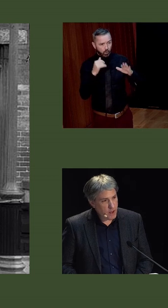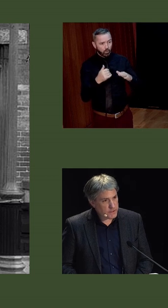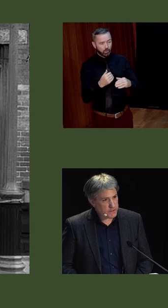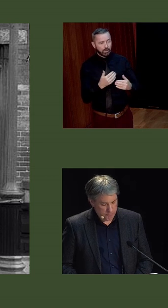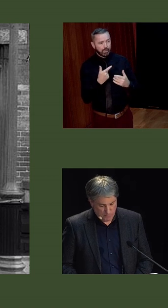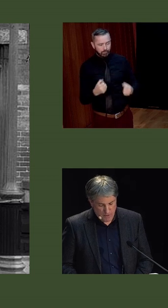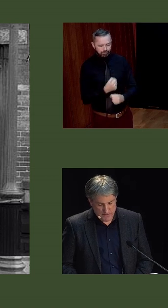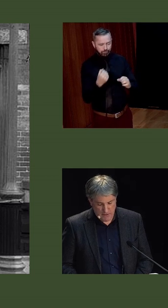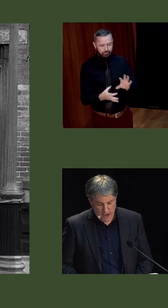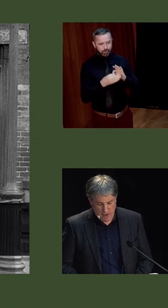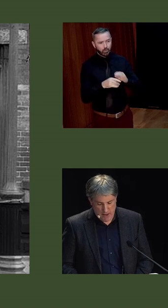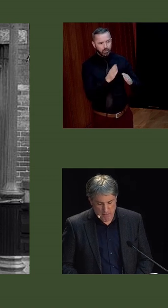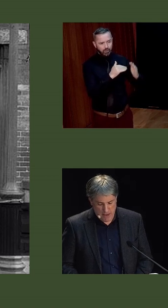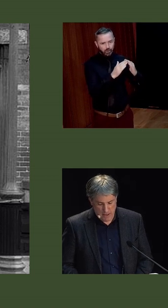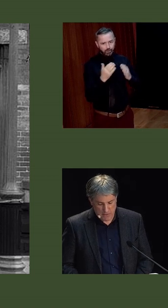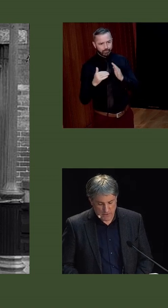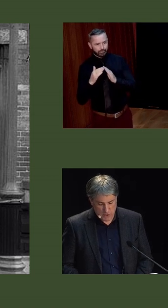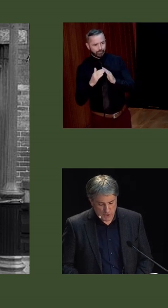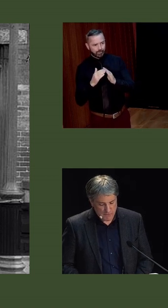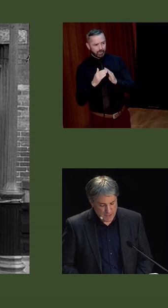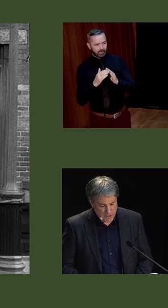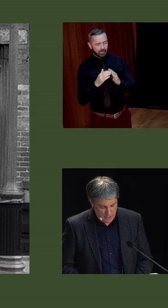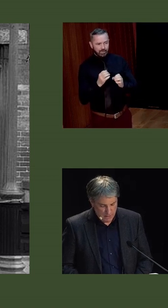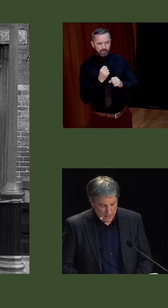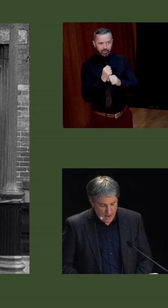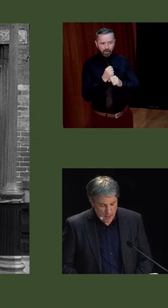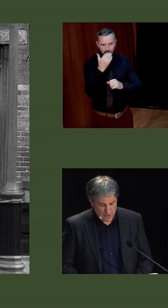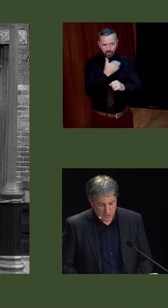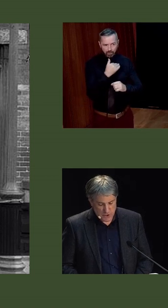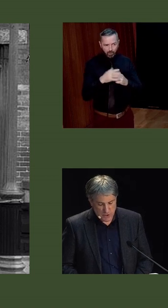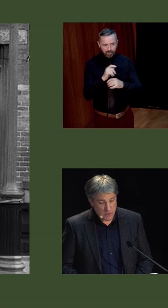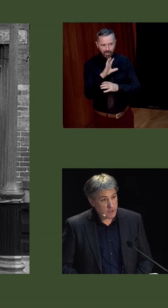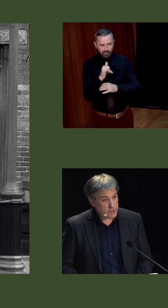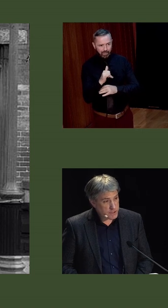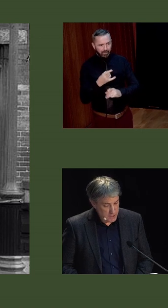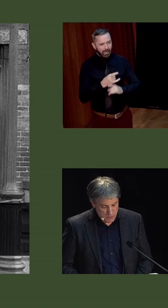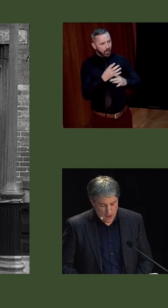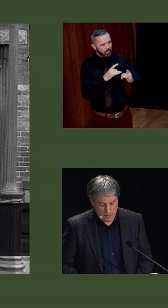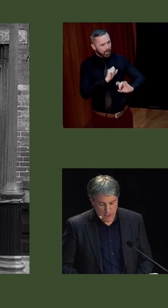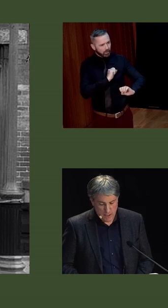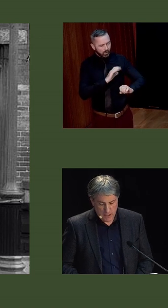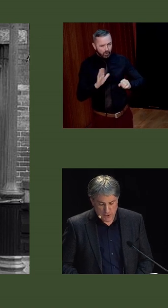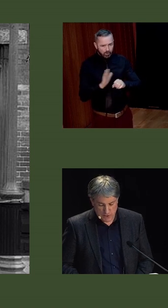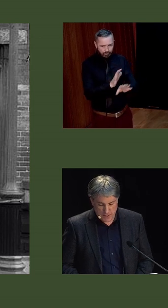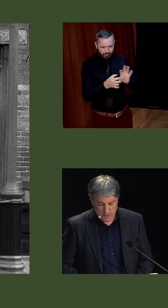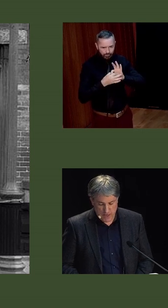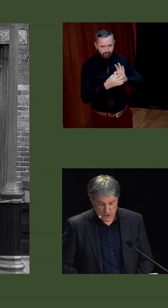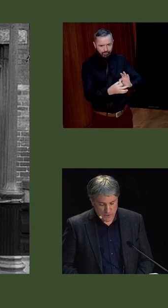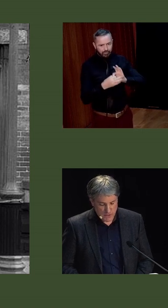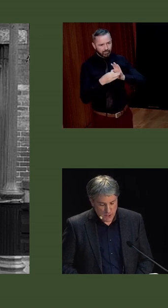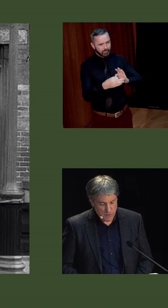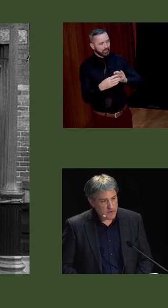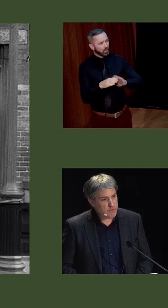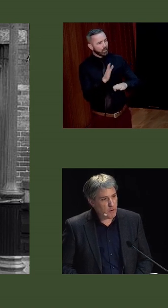devout Catholicism of de Valera and many of his soldiers of destiny helped to ensure continued harmony in church